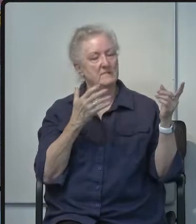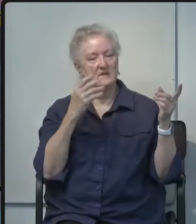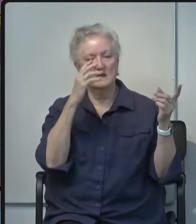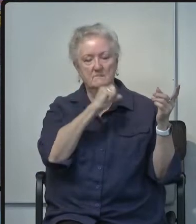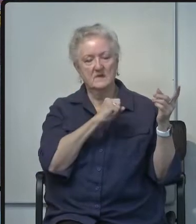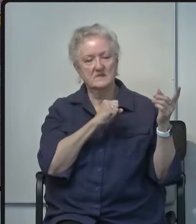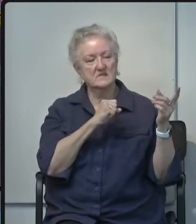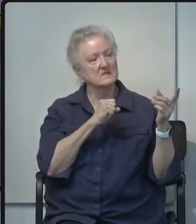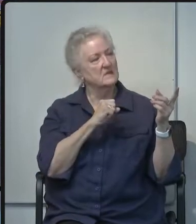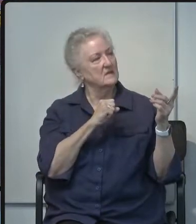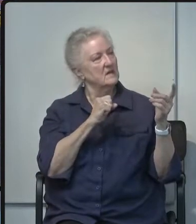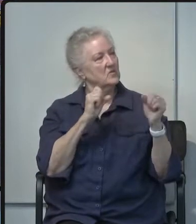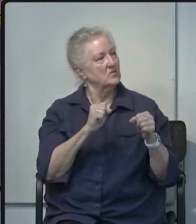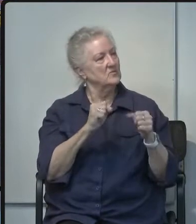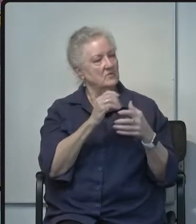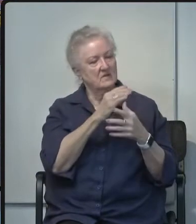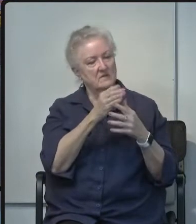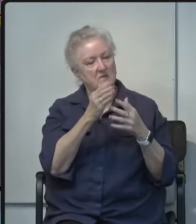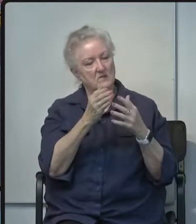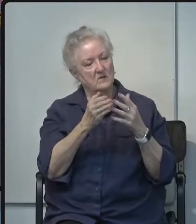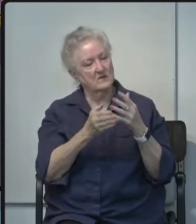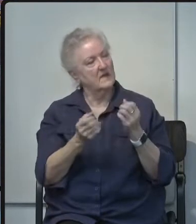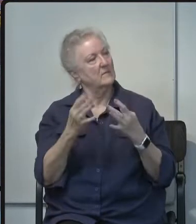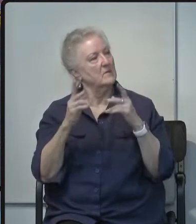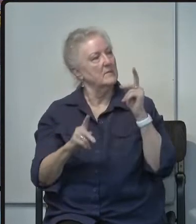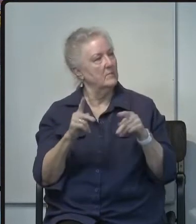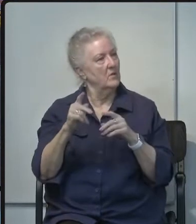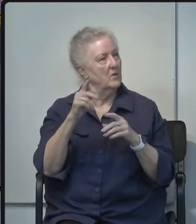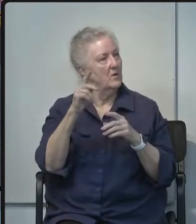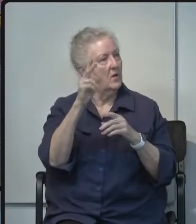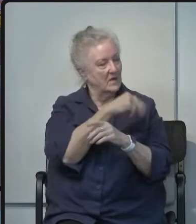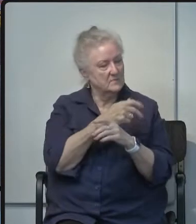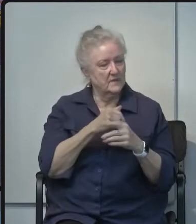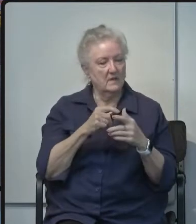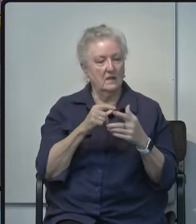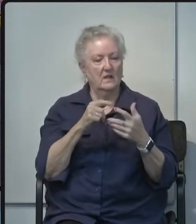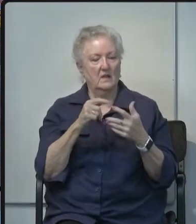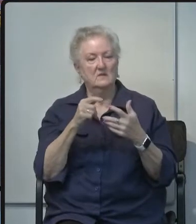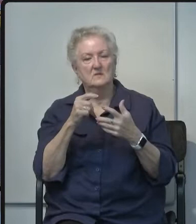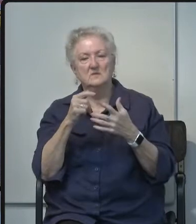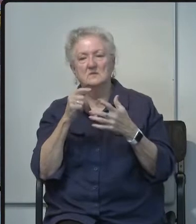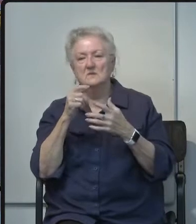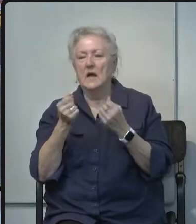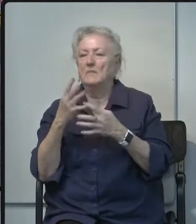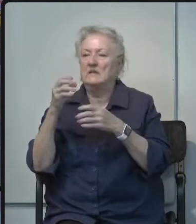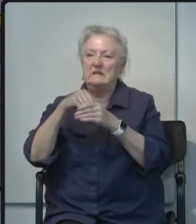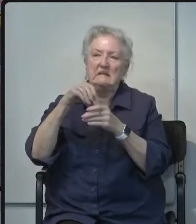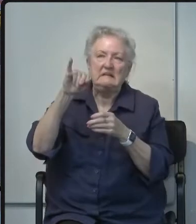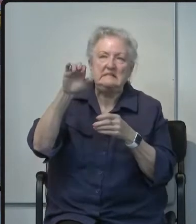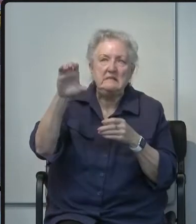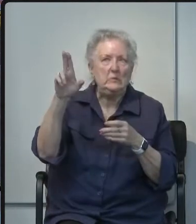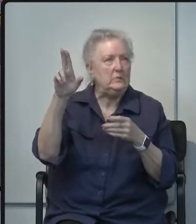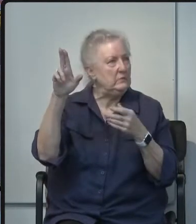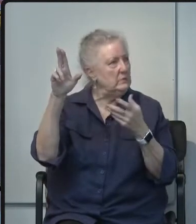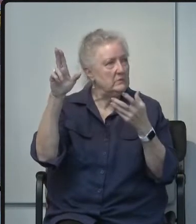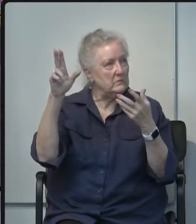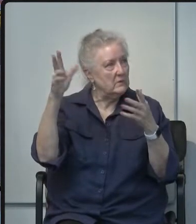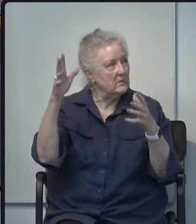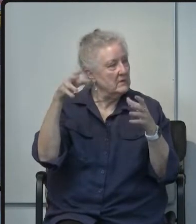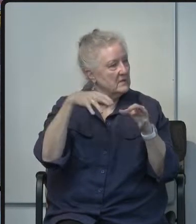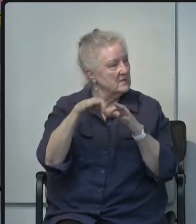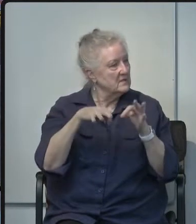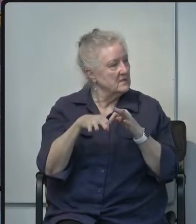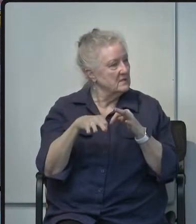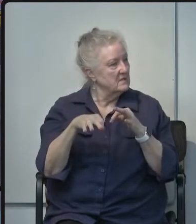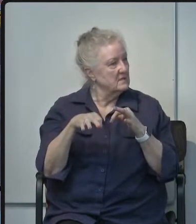did you give the rundown again of the number of people who are hospitalized and those who are in the icu i